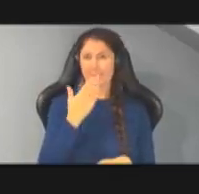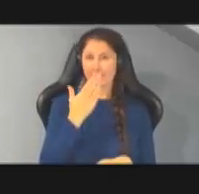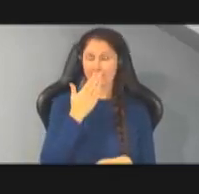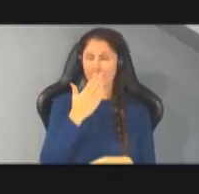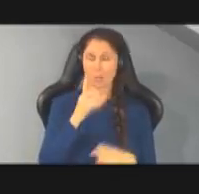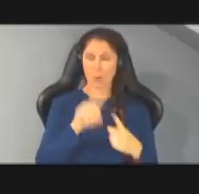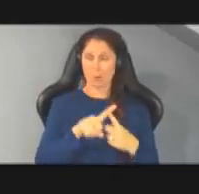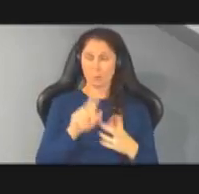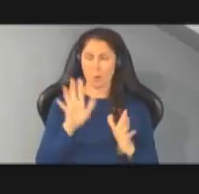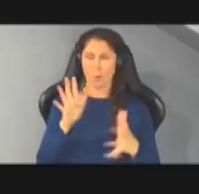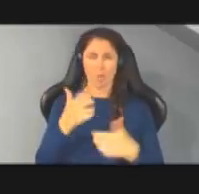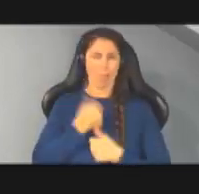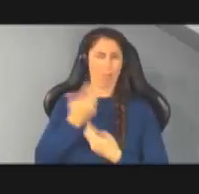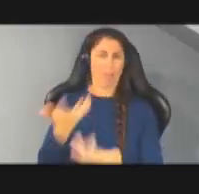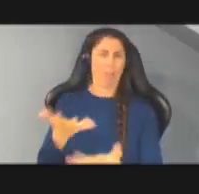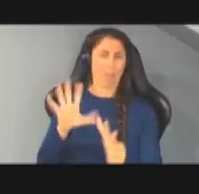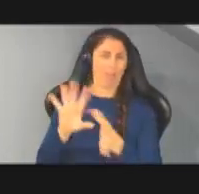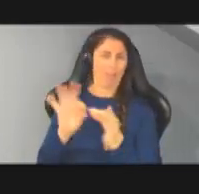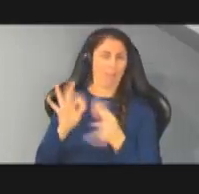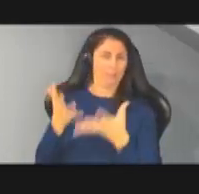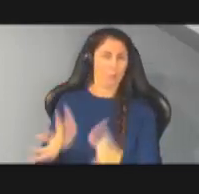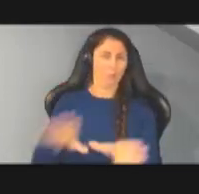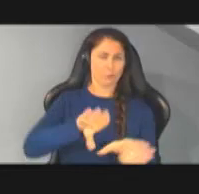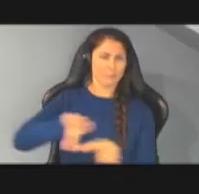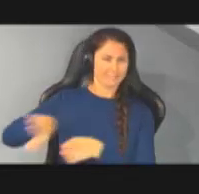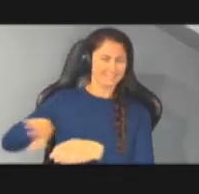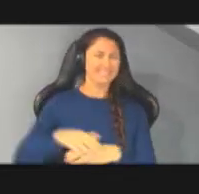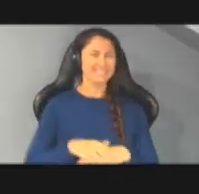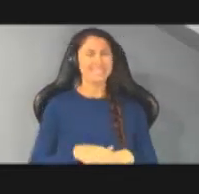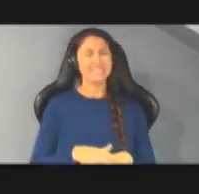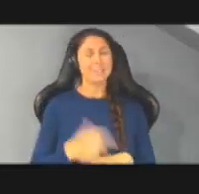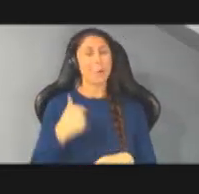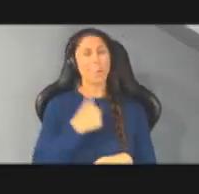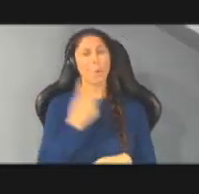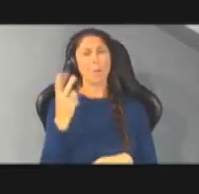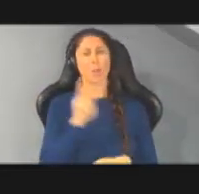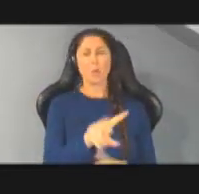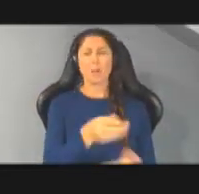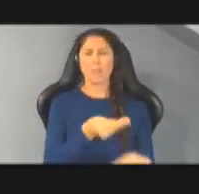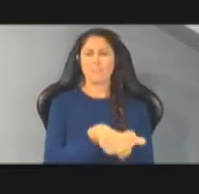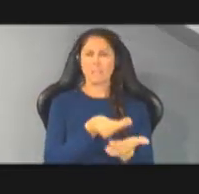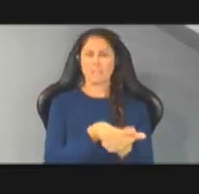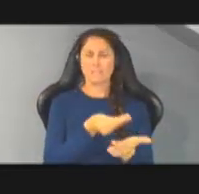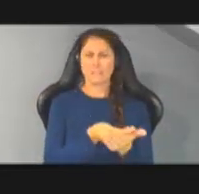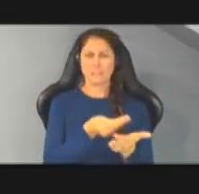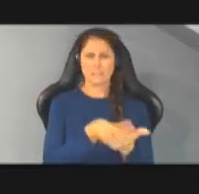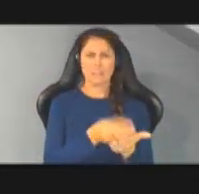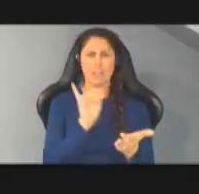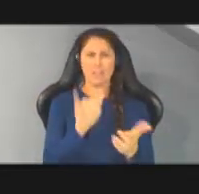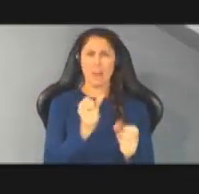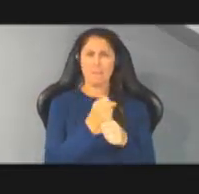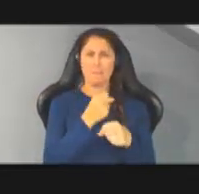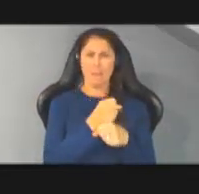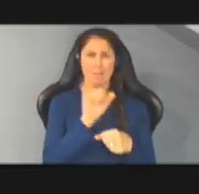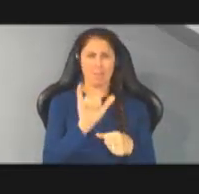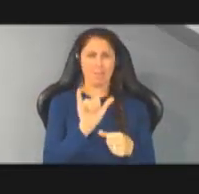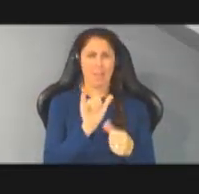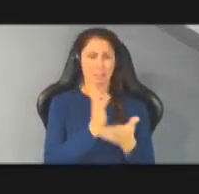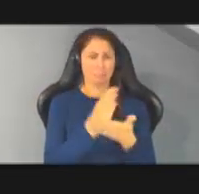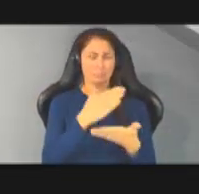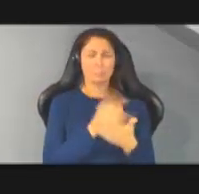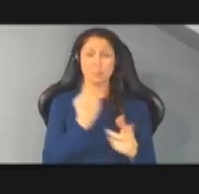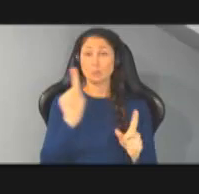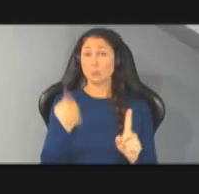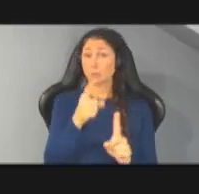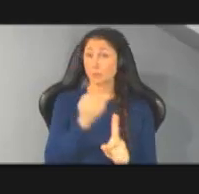system uh so we're going to look at the the funding sources here um that make up the capital budget just to give a quick reminder